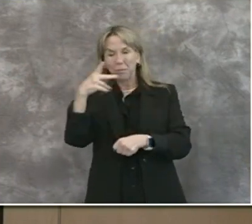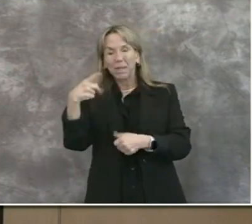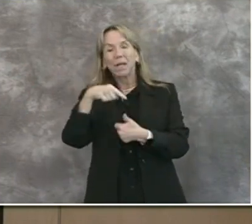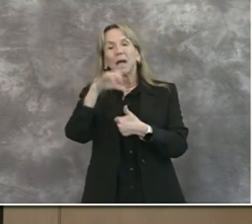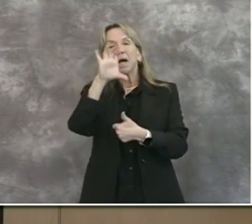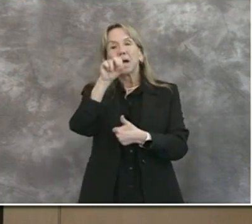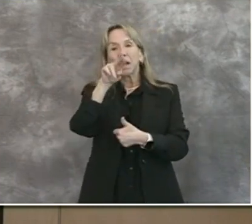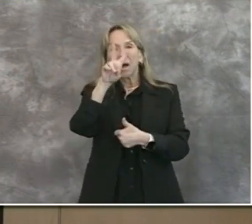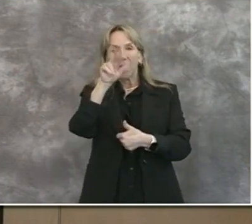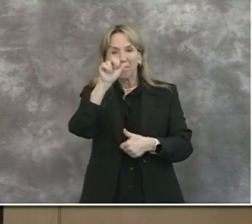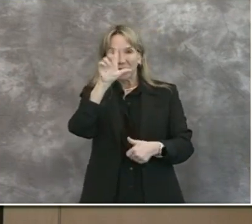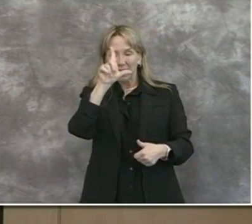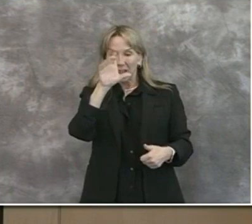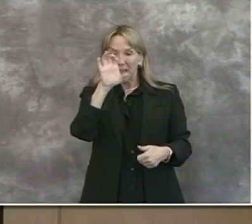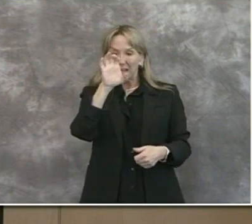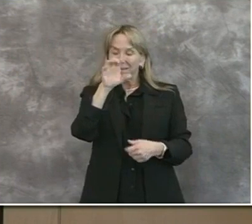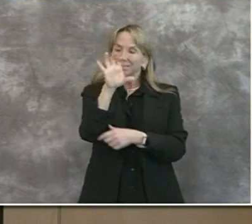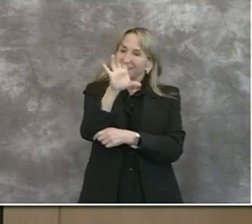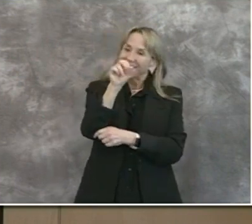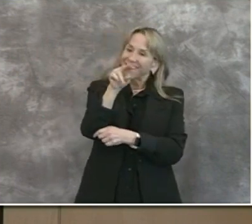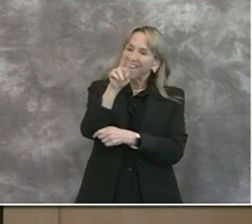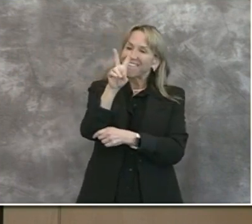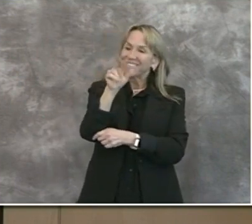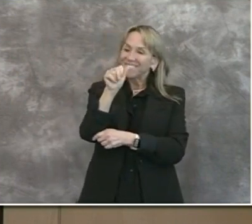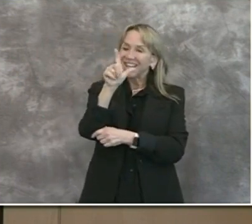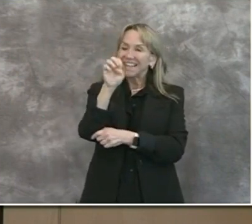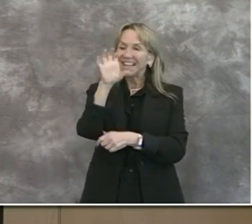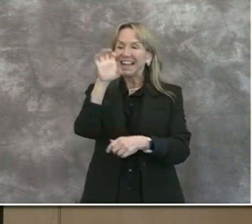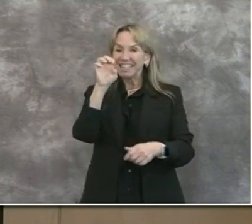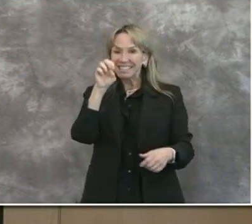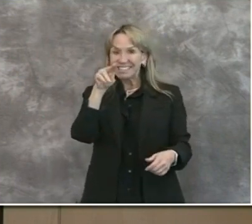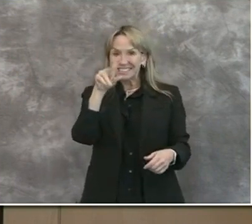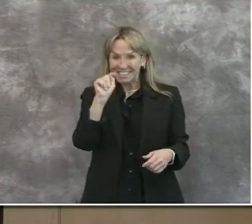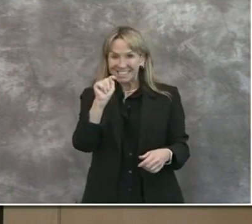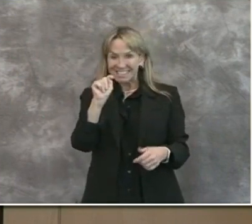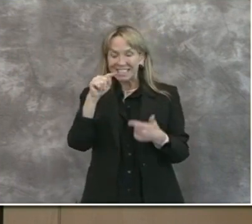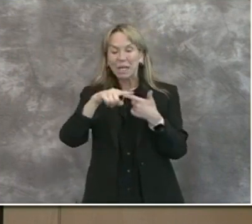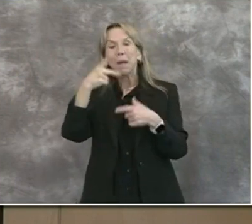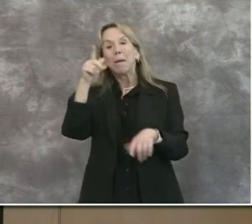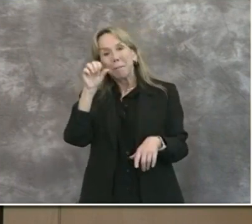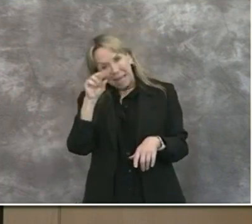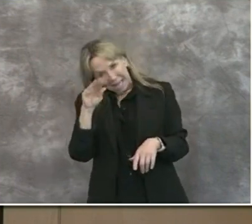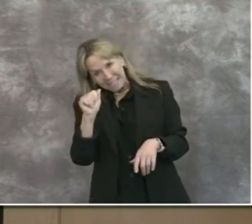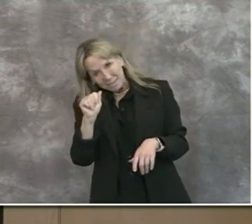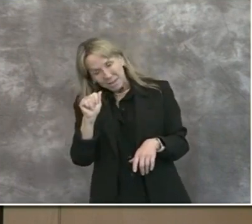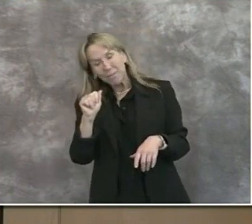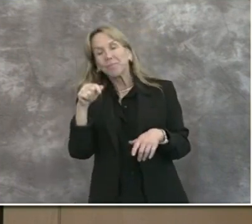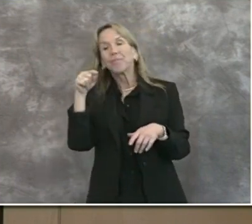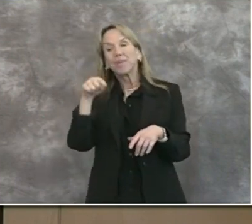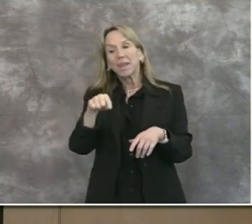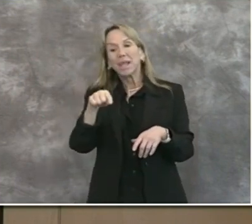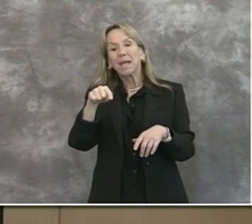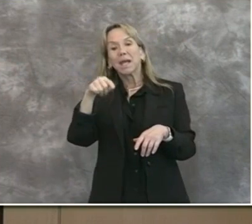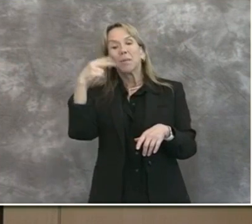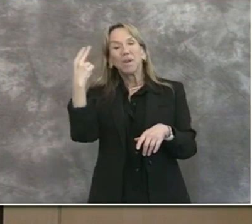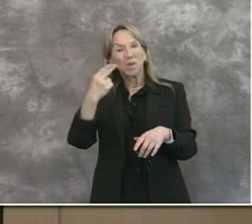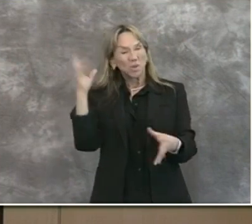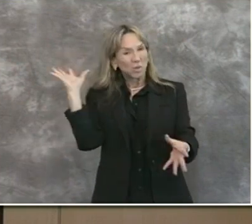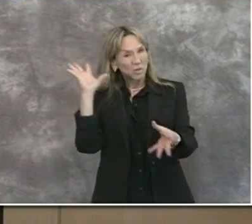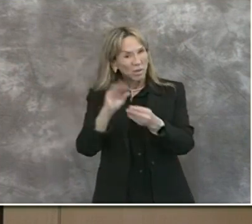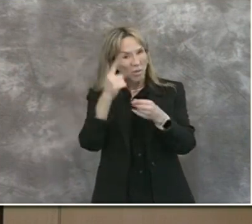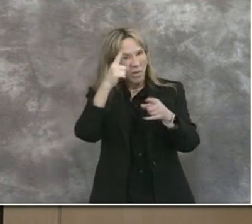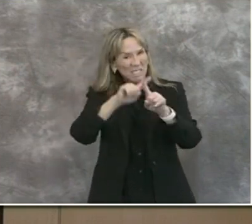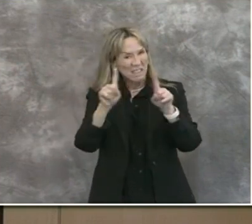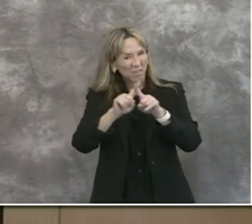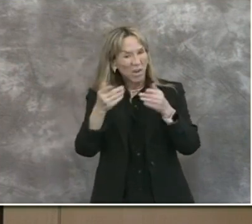to treat the disease. Convalescent plasma, as Chairman Cox had mentioned, has been used historically for a